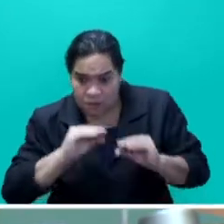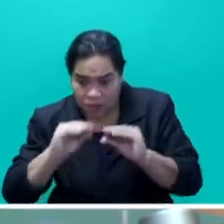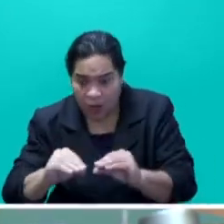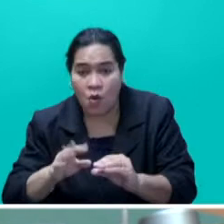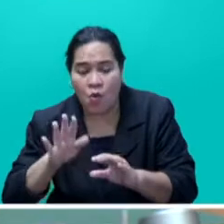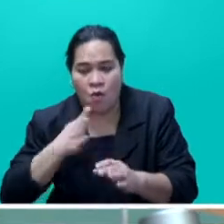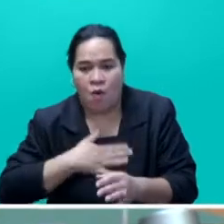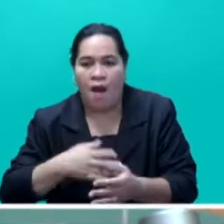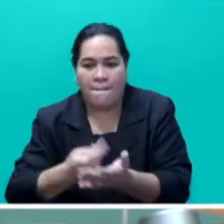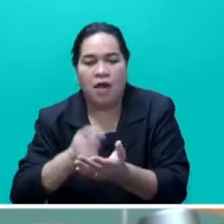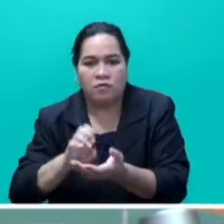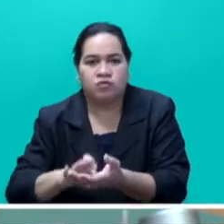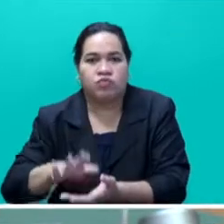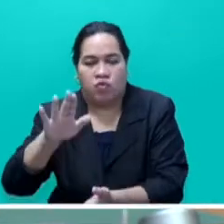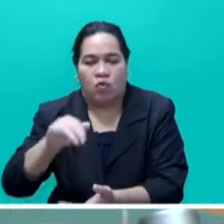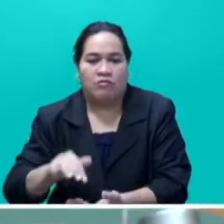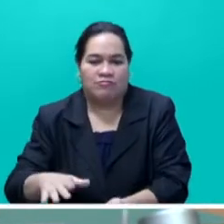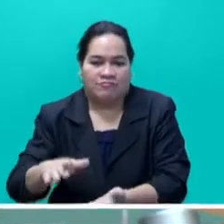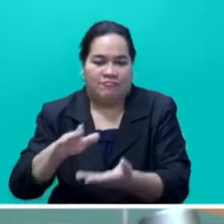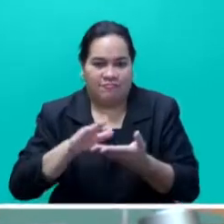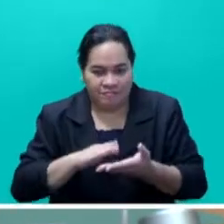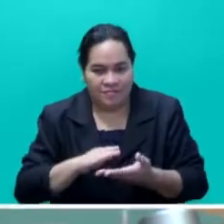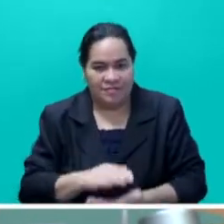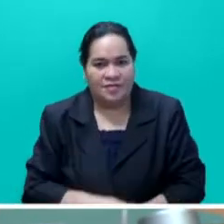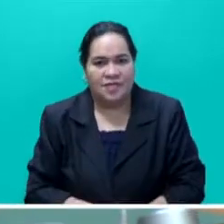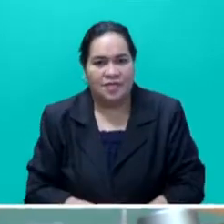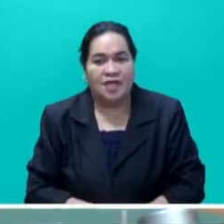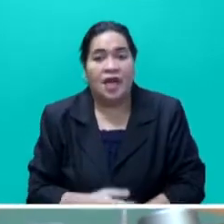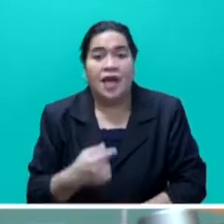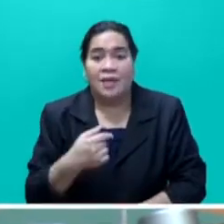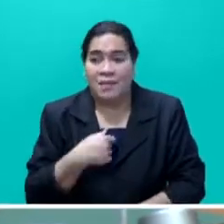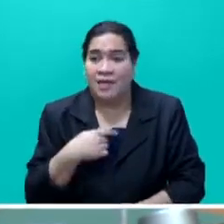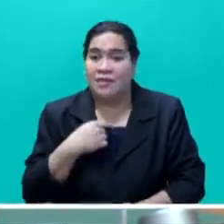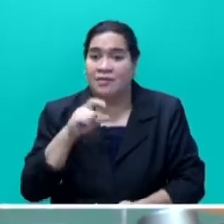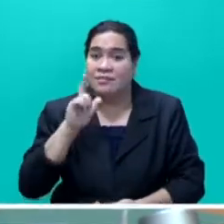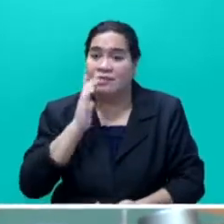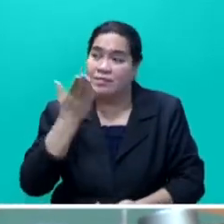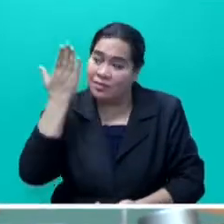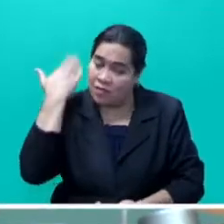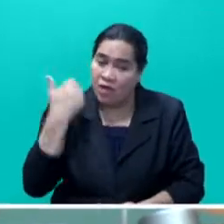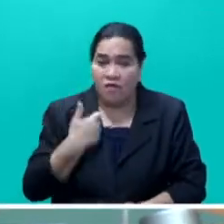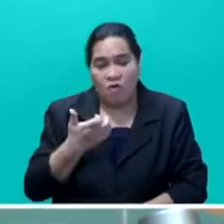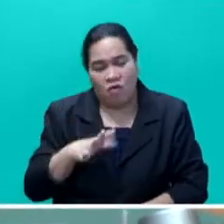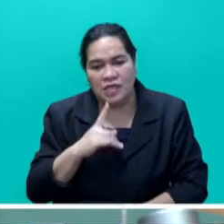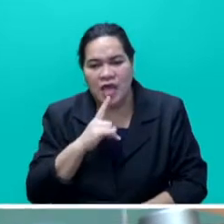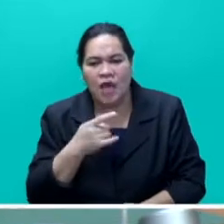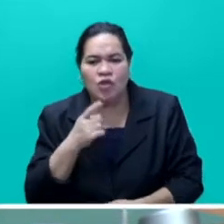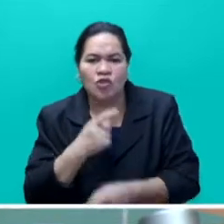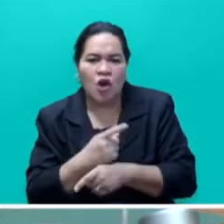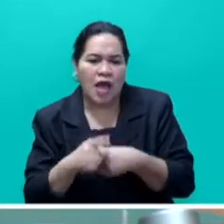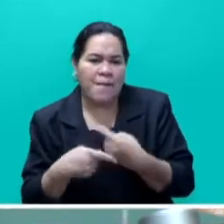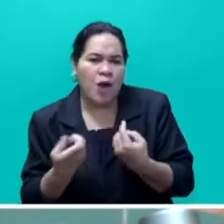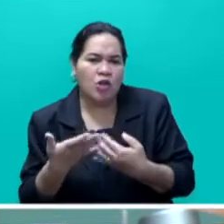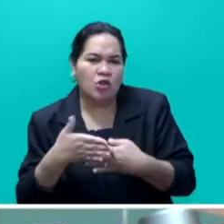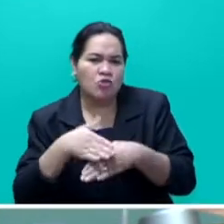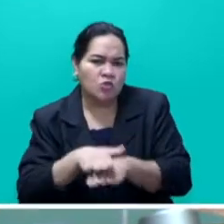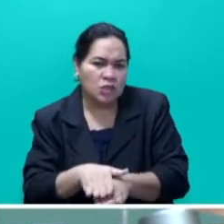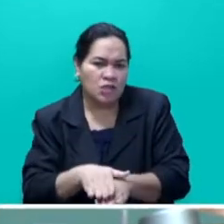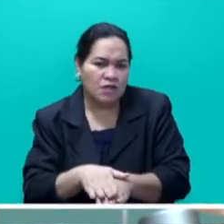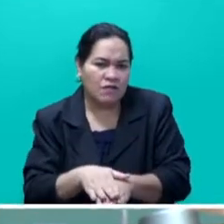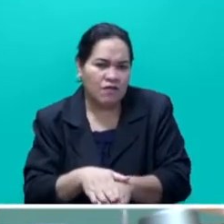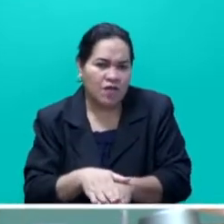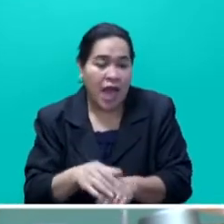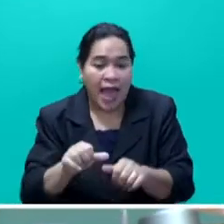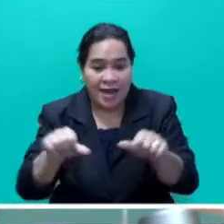cultivation, Mr Speaker Sayer. Mr Speaker Sayer, I had alluded to earlier on about an inclusive agriculture growth model, Mr Speaker